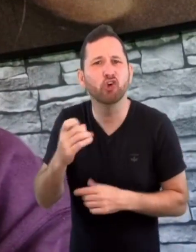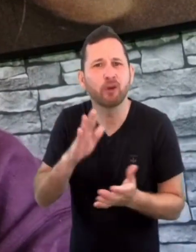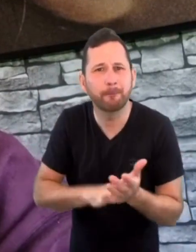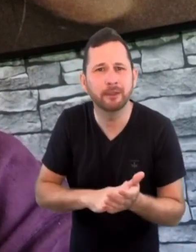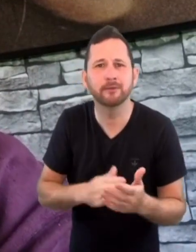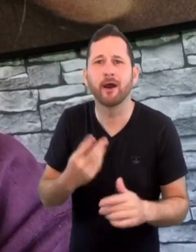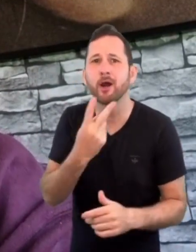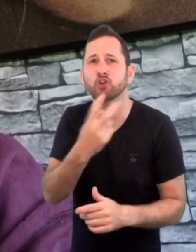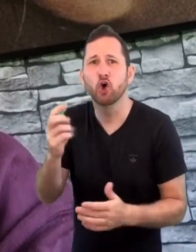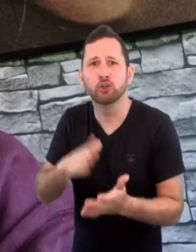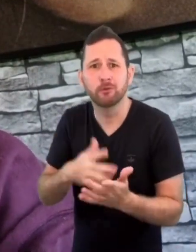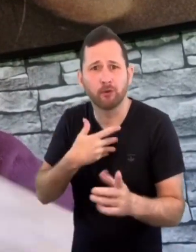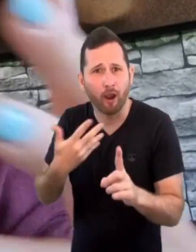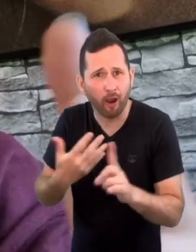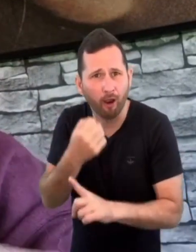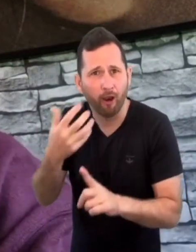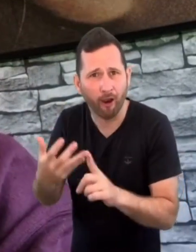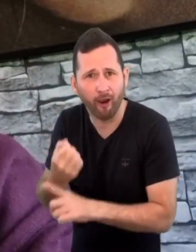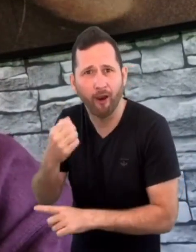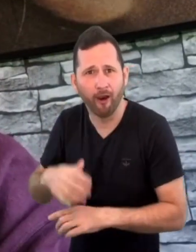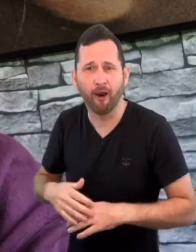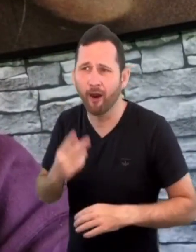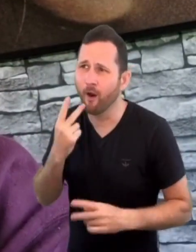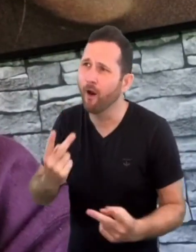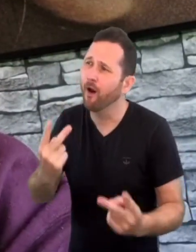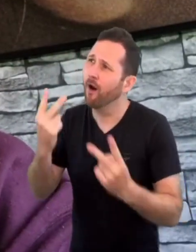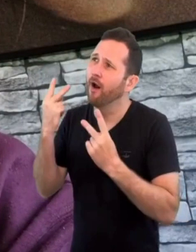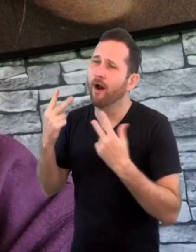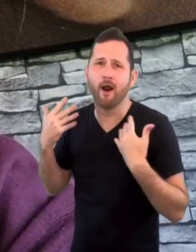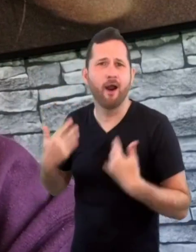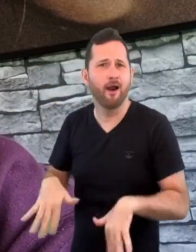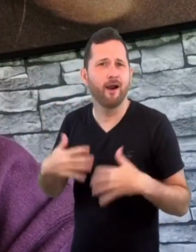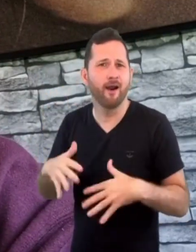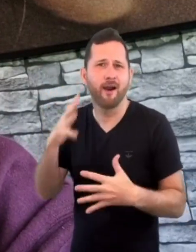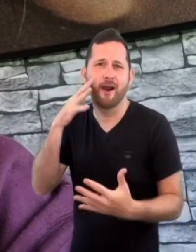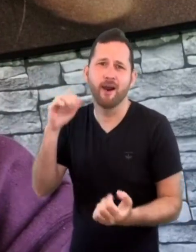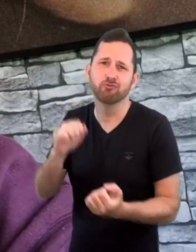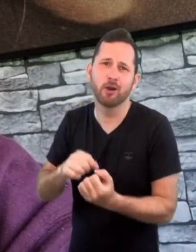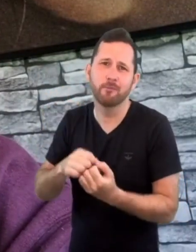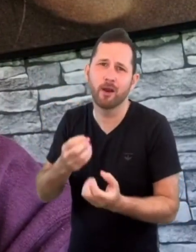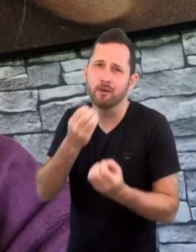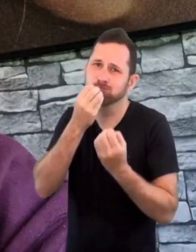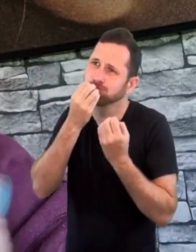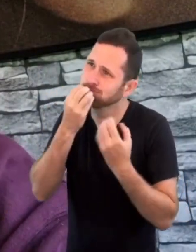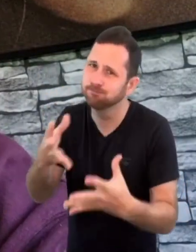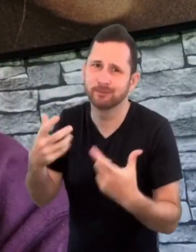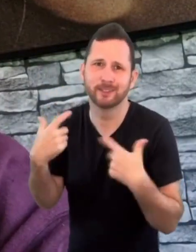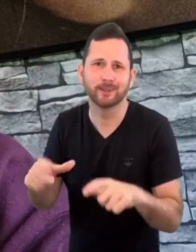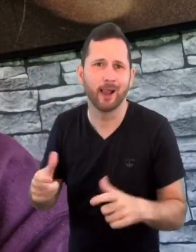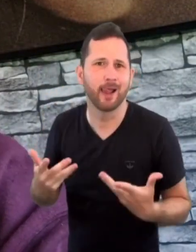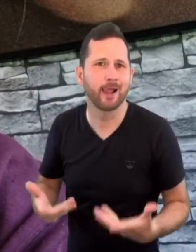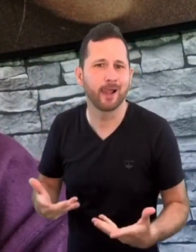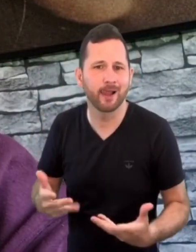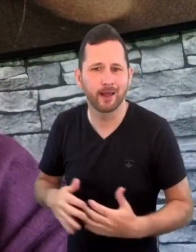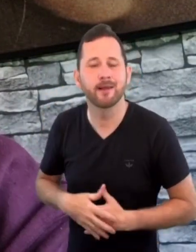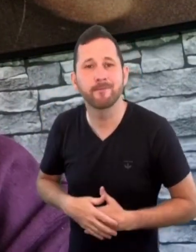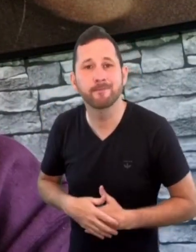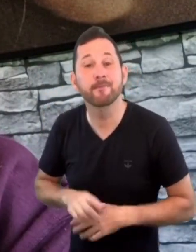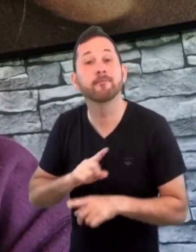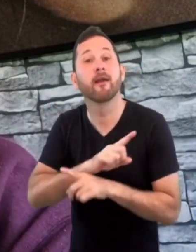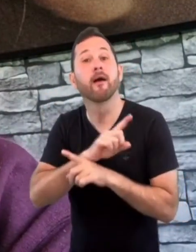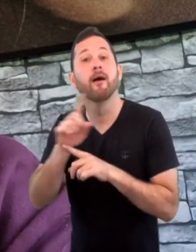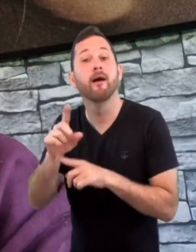times. So I competed like 100 metres, 200 metres and the memories I have from that I remember now to this day.